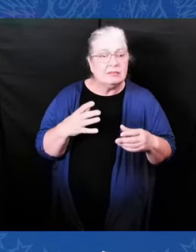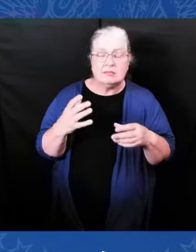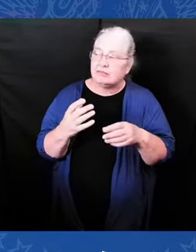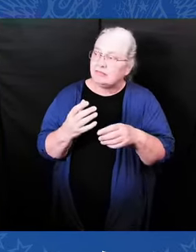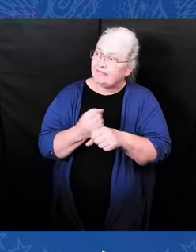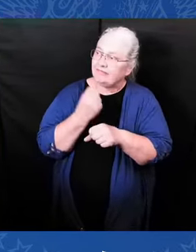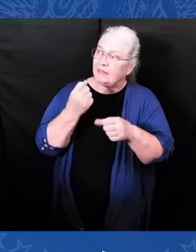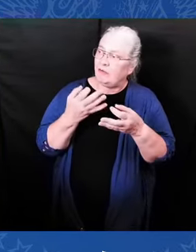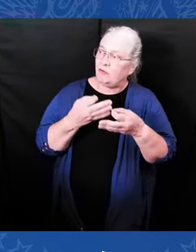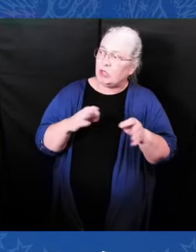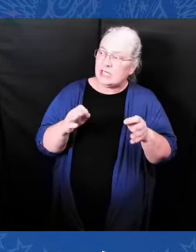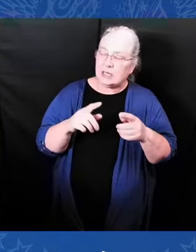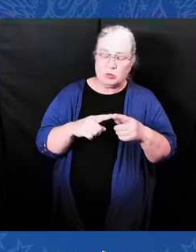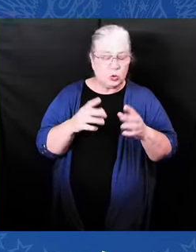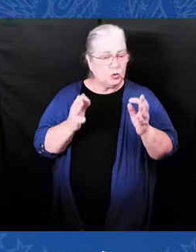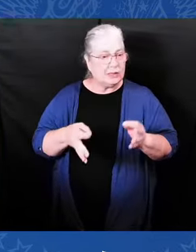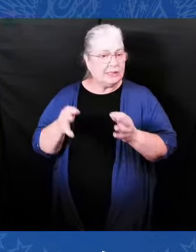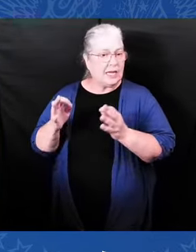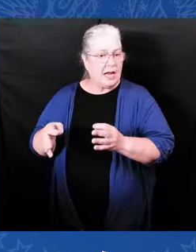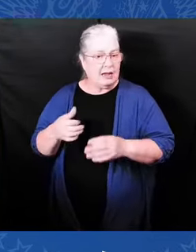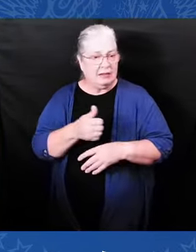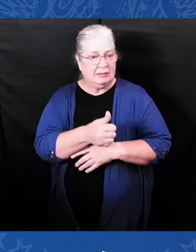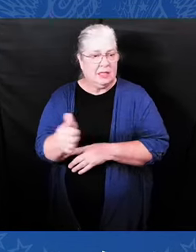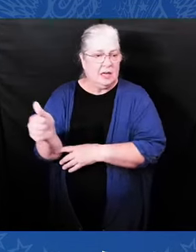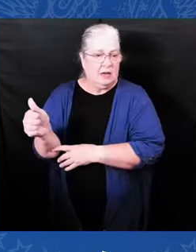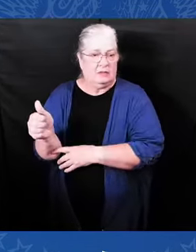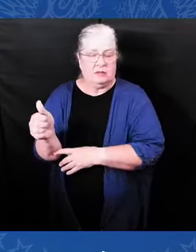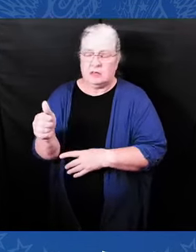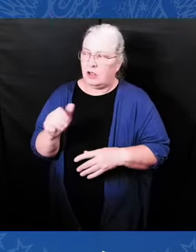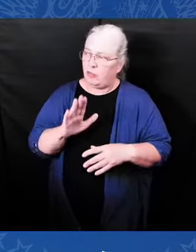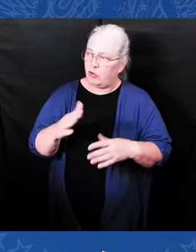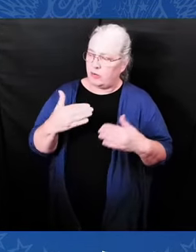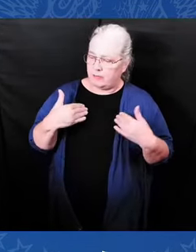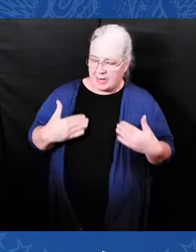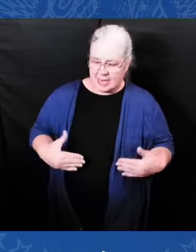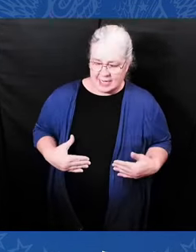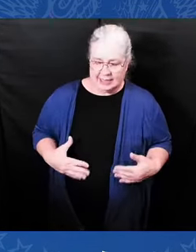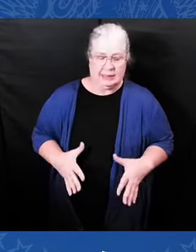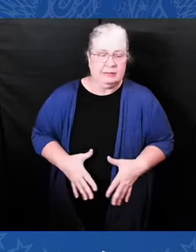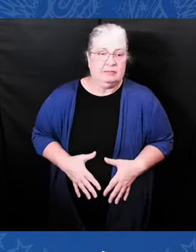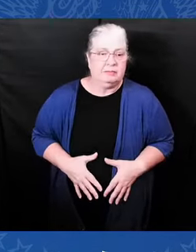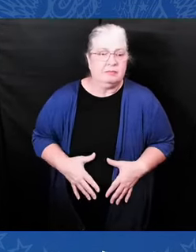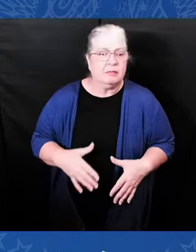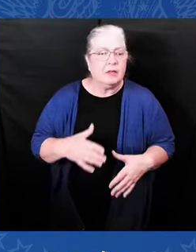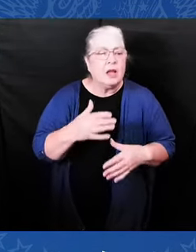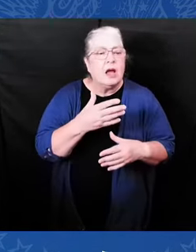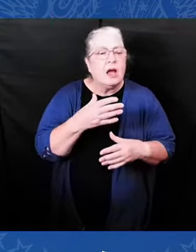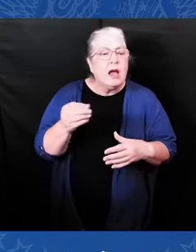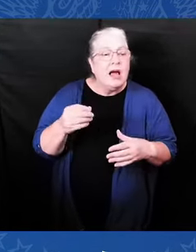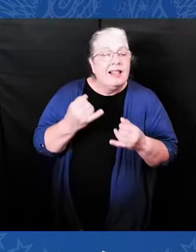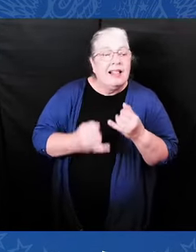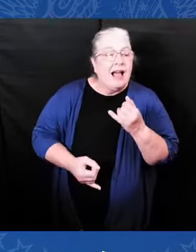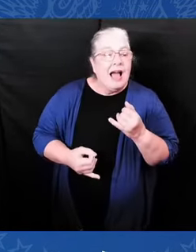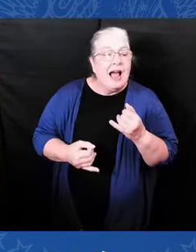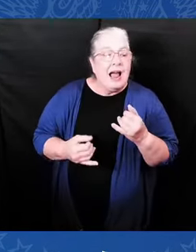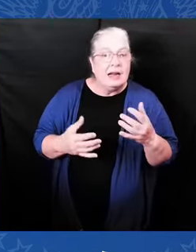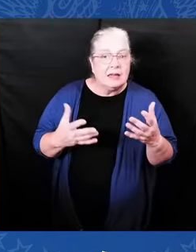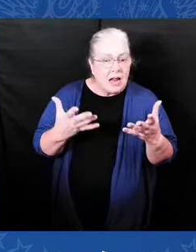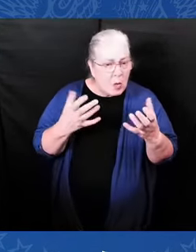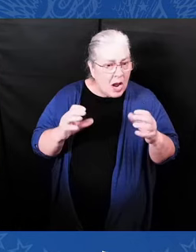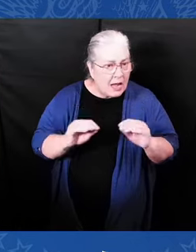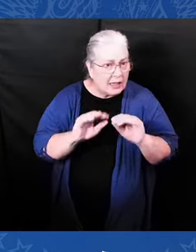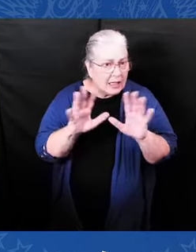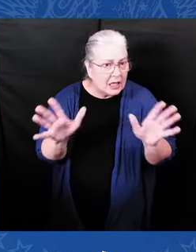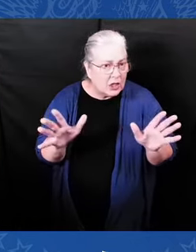And on that last point, let us be clear. Just consider the highest court in our